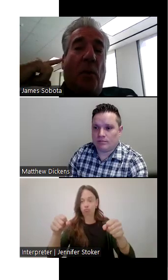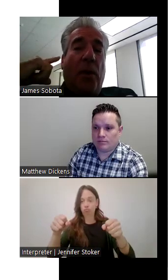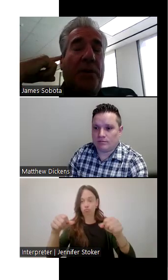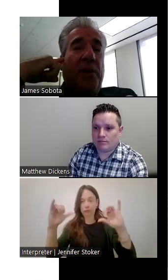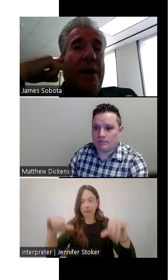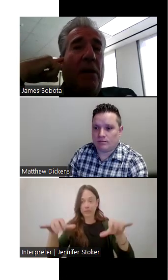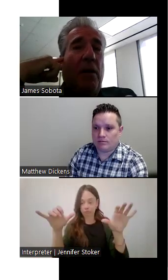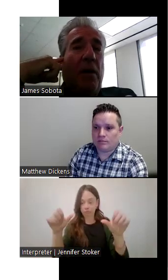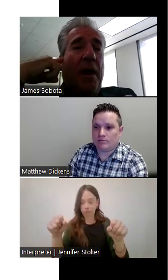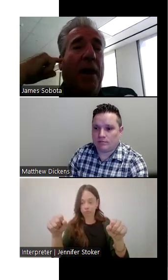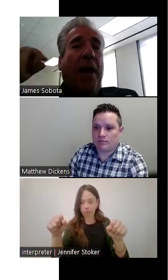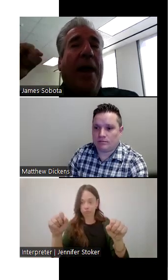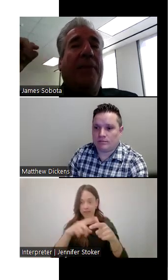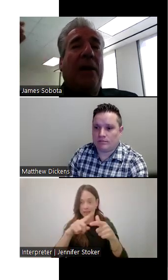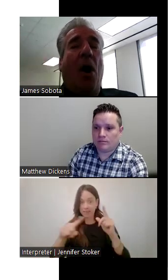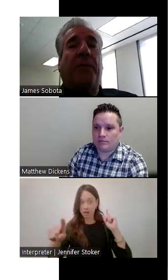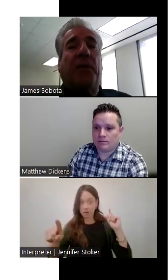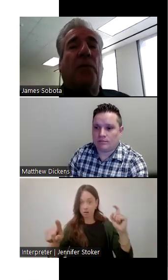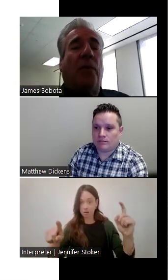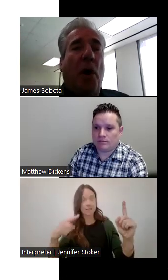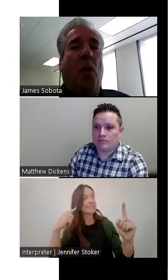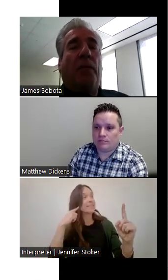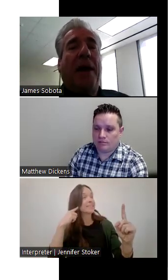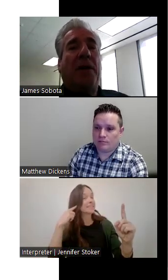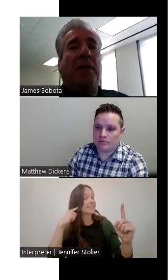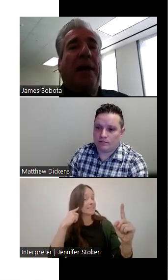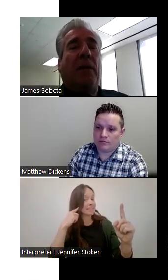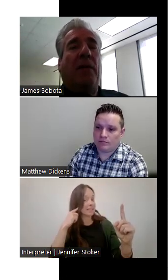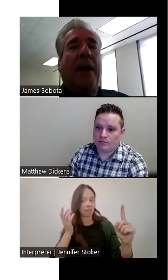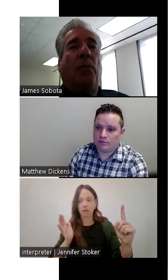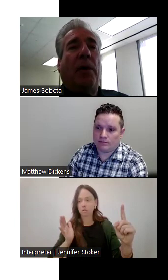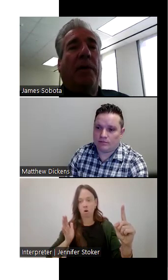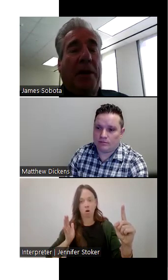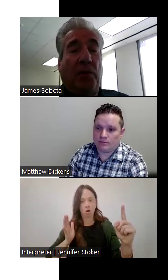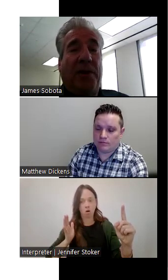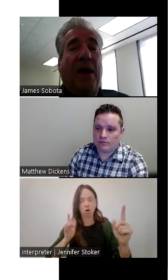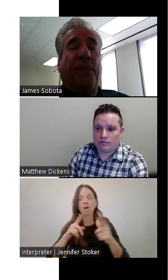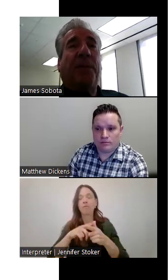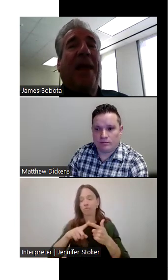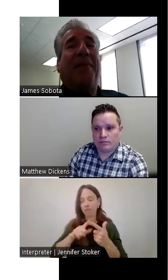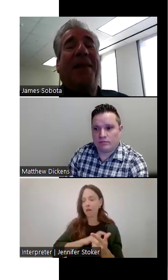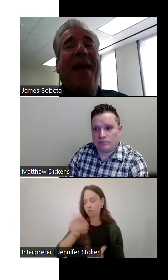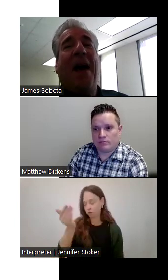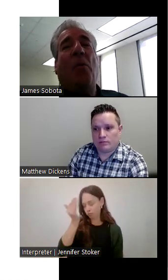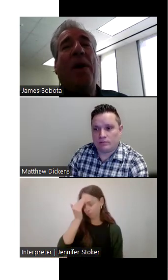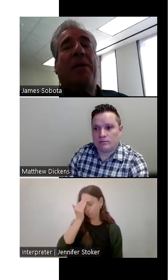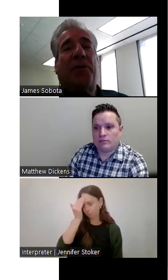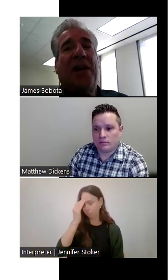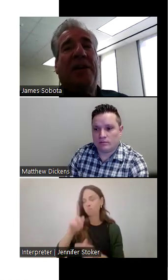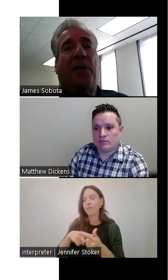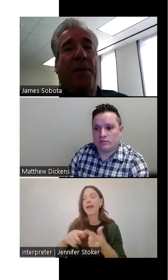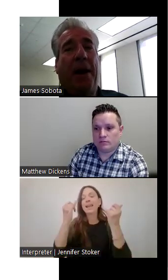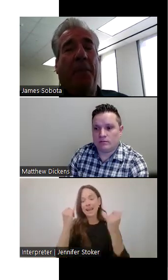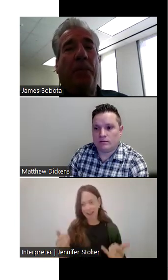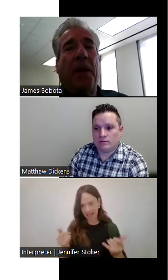simply just point at your ear and then officers will know that, that, that we're, that you're deaf. And then now we can